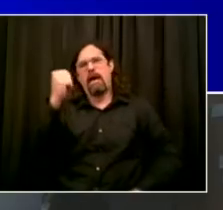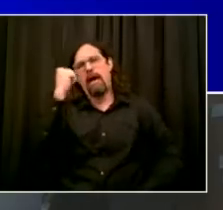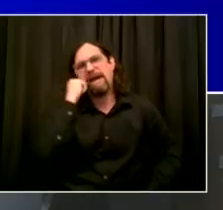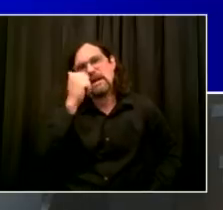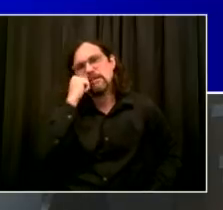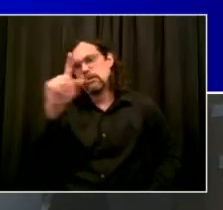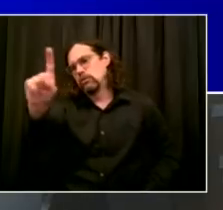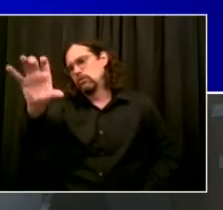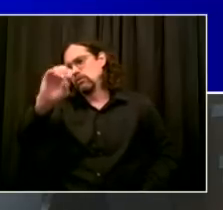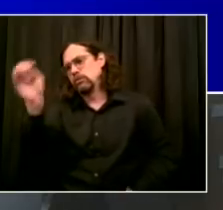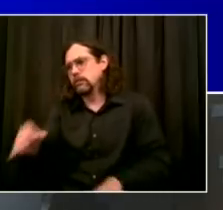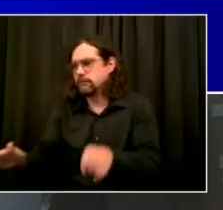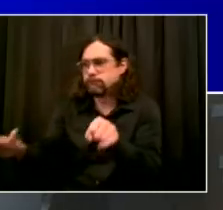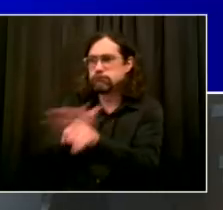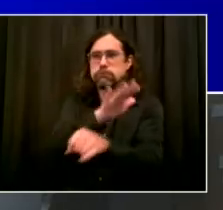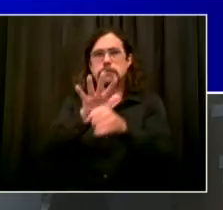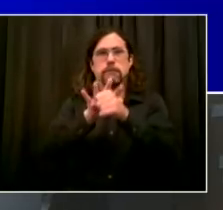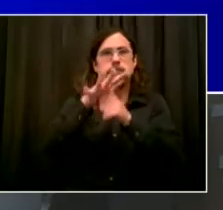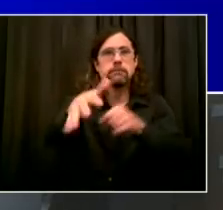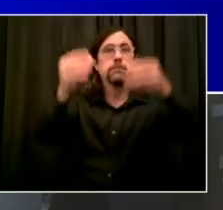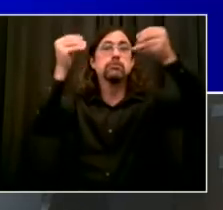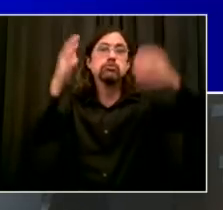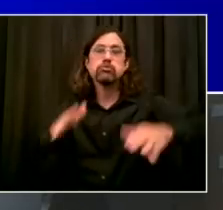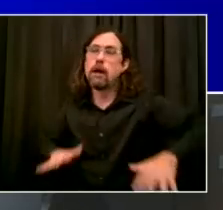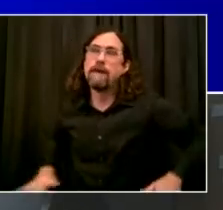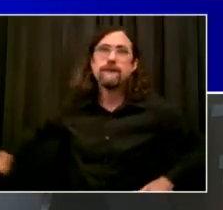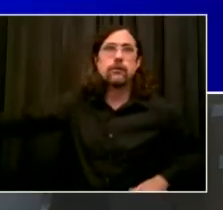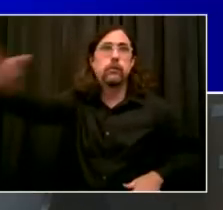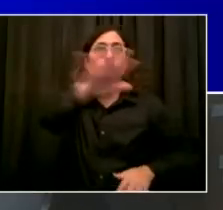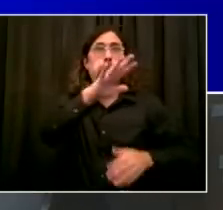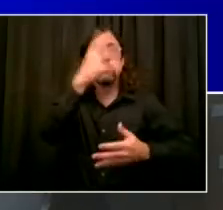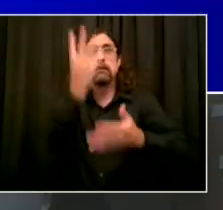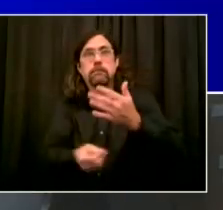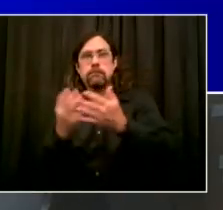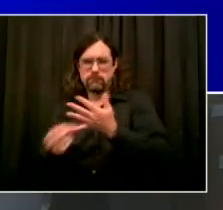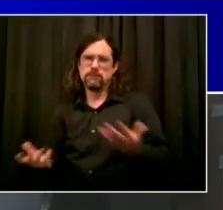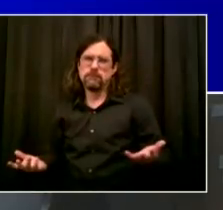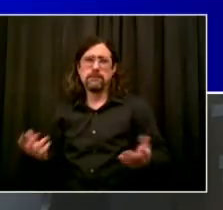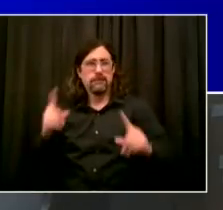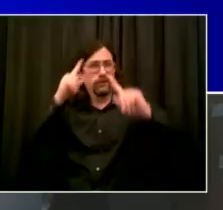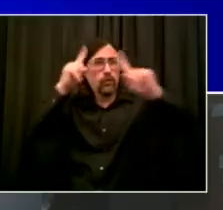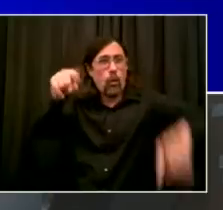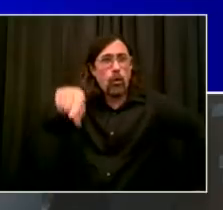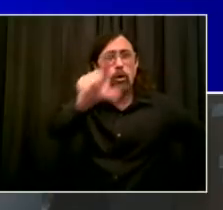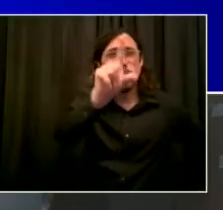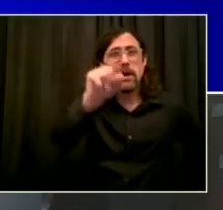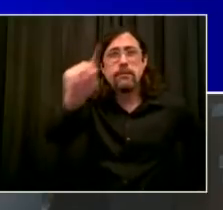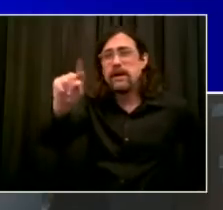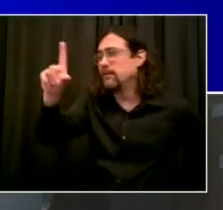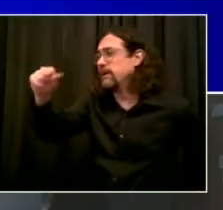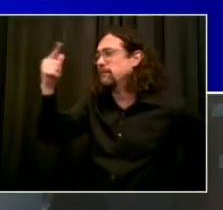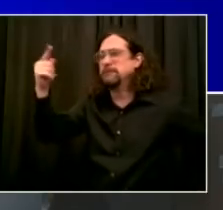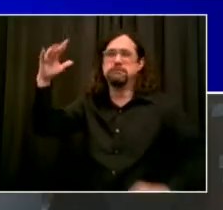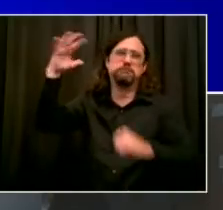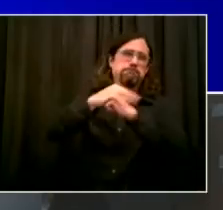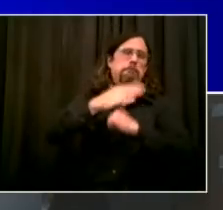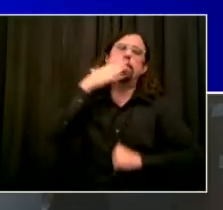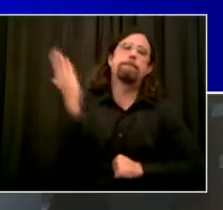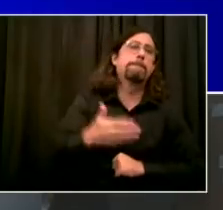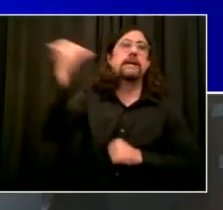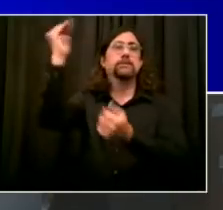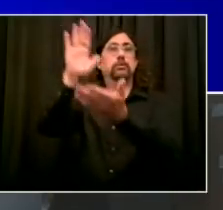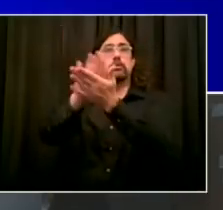so much pain from that experience, but New Yorkers don't stay down, we get back up,